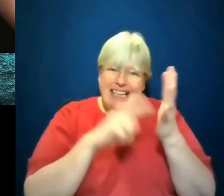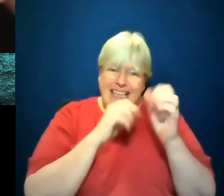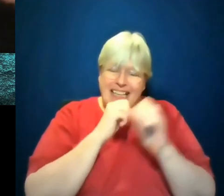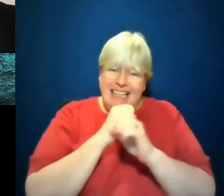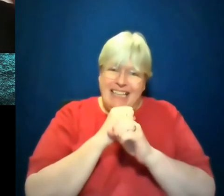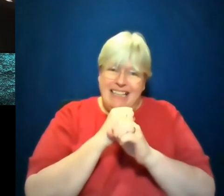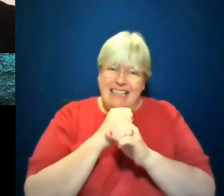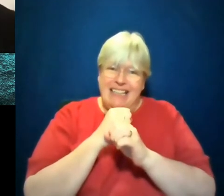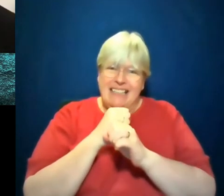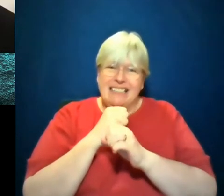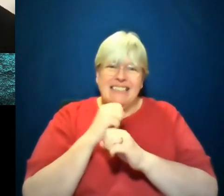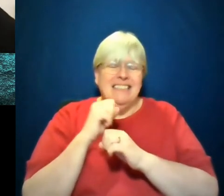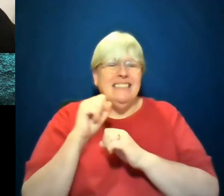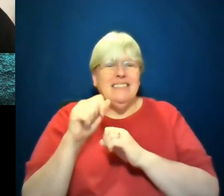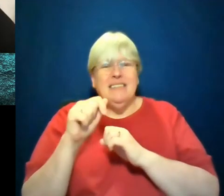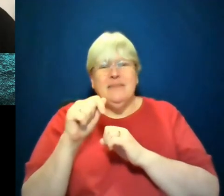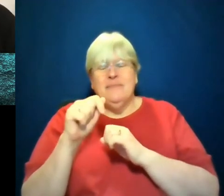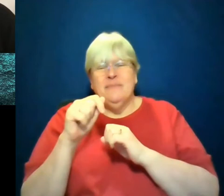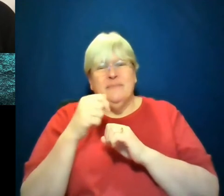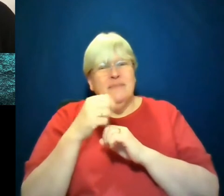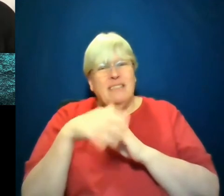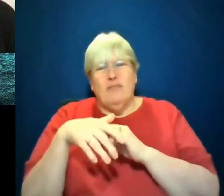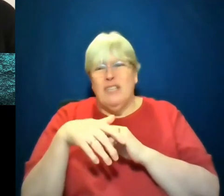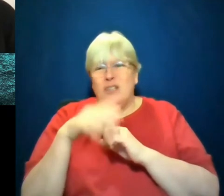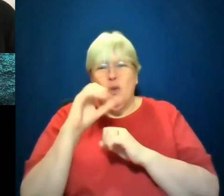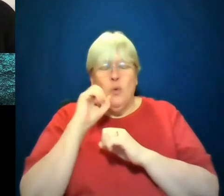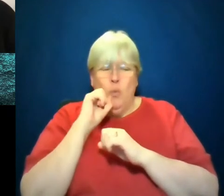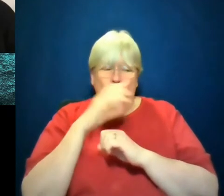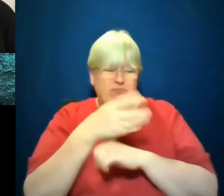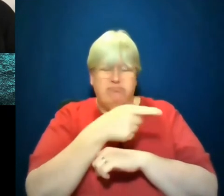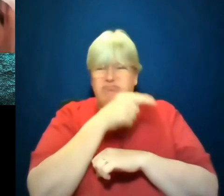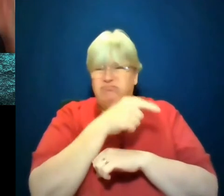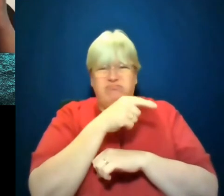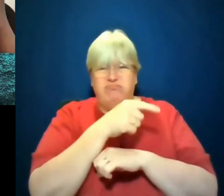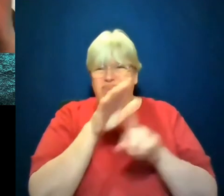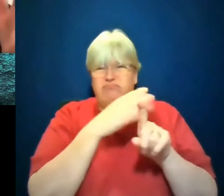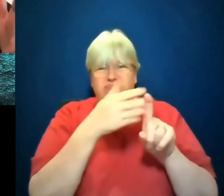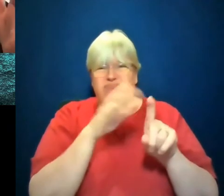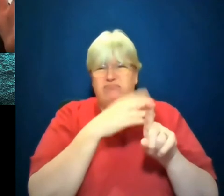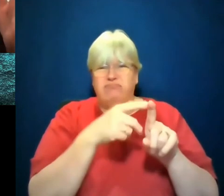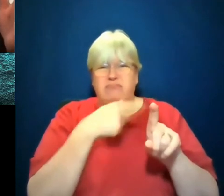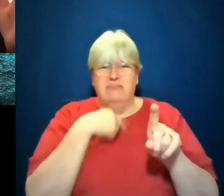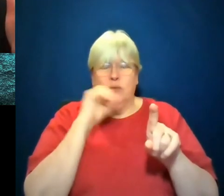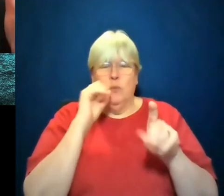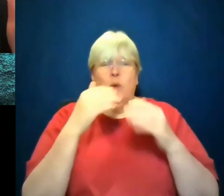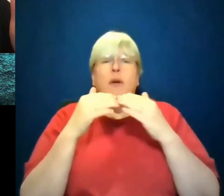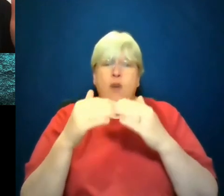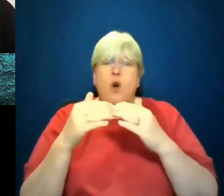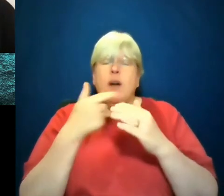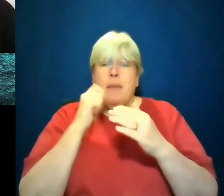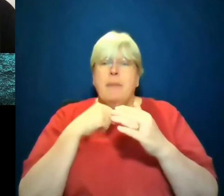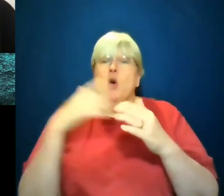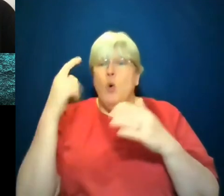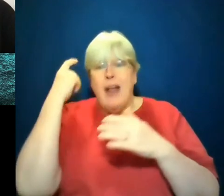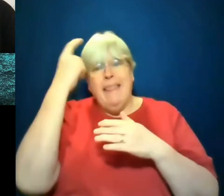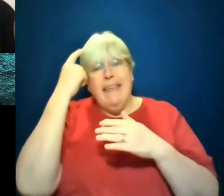There's this fringe element. You're not going to get them ever. I say you move forward with the people who are thinking clearly